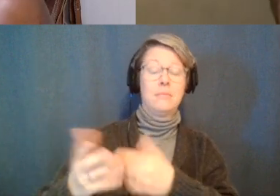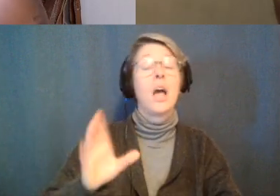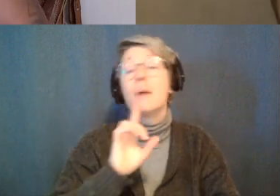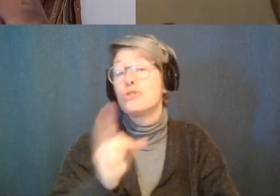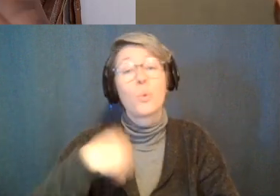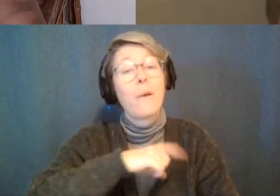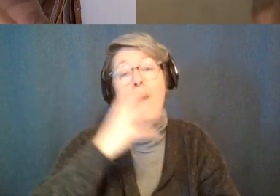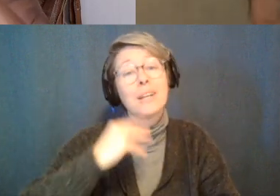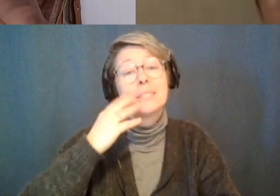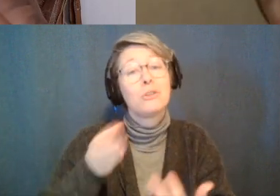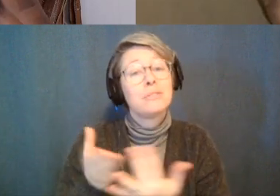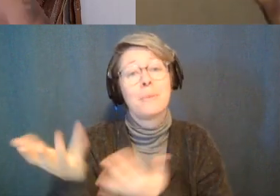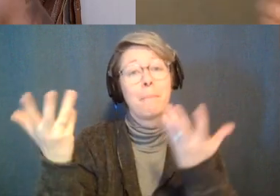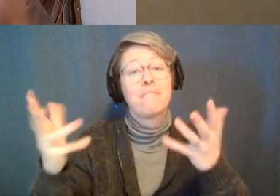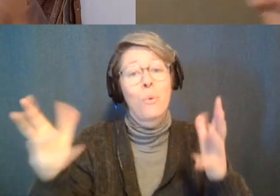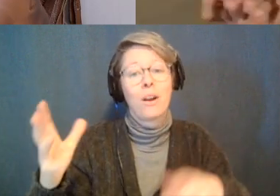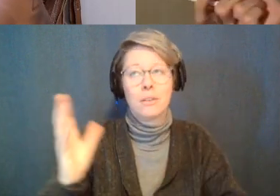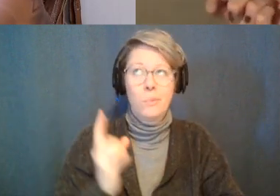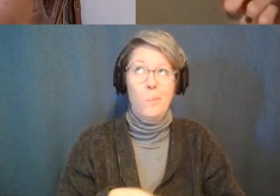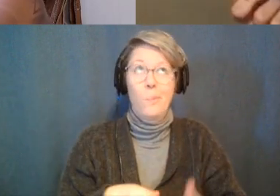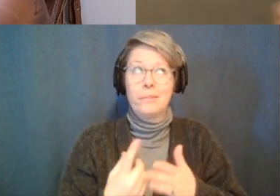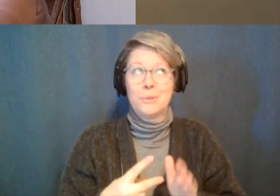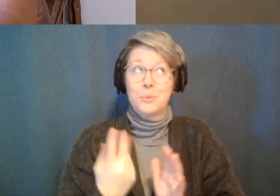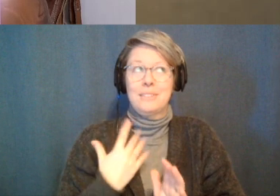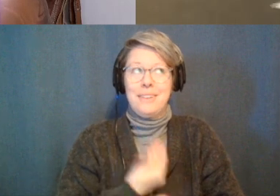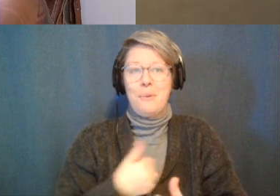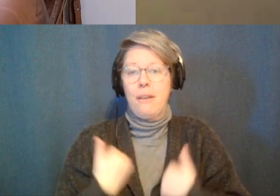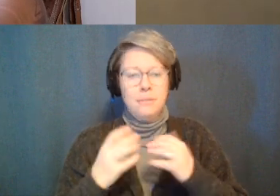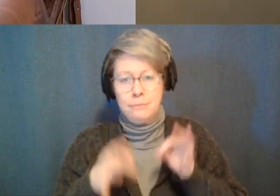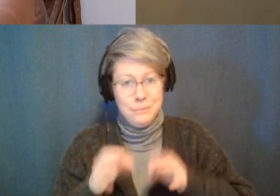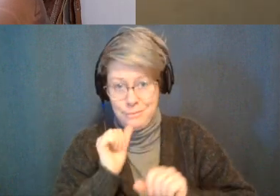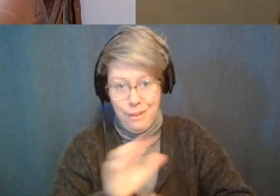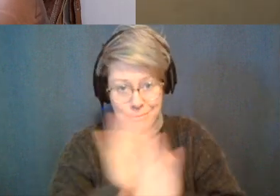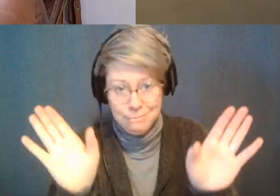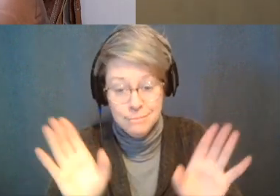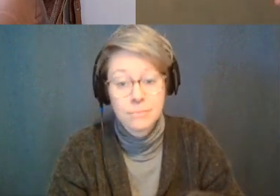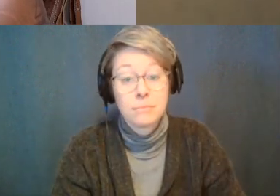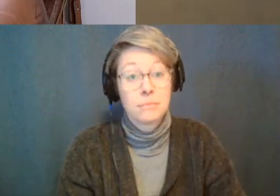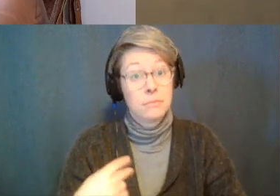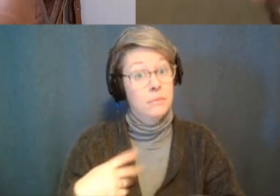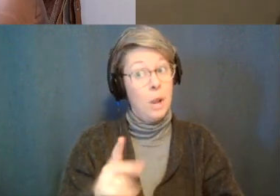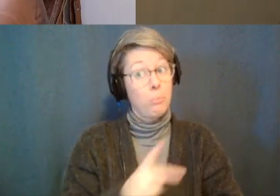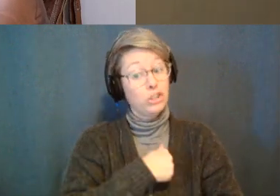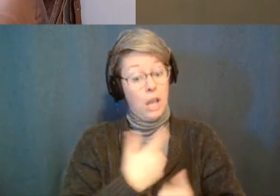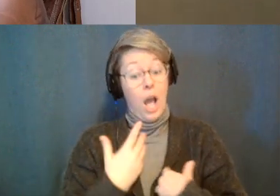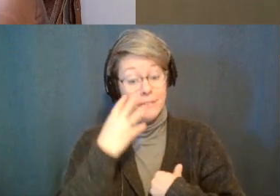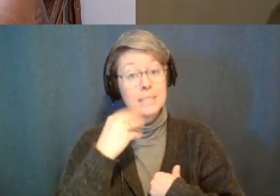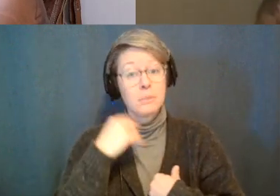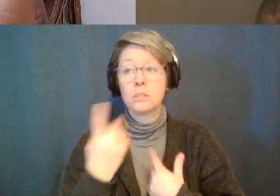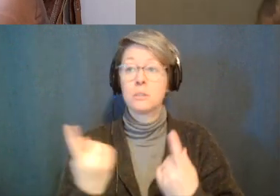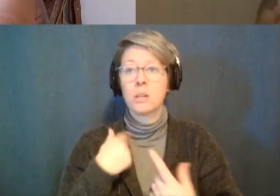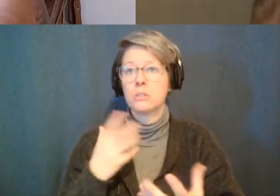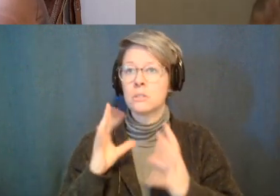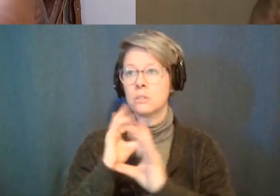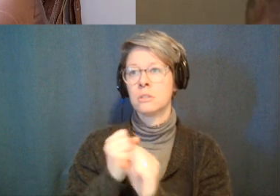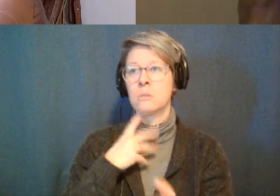space once or twice in our lifetime and there's no judgment there and personally sometimes i'm in that space and sometimes i want to like